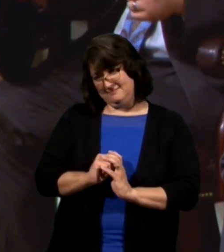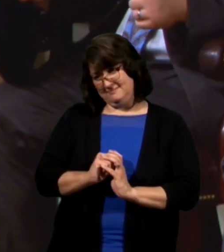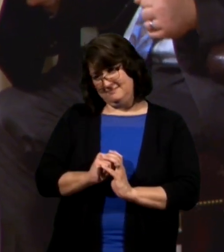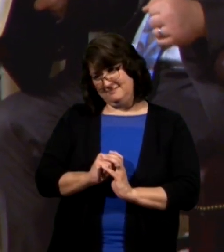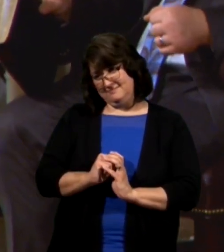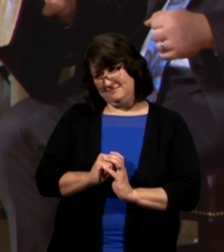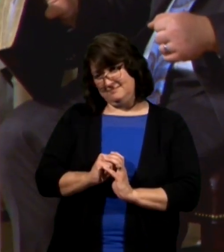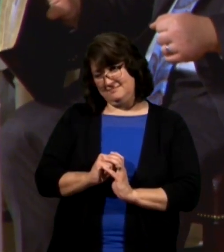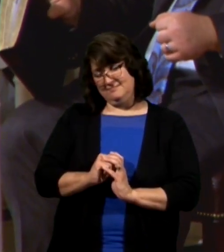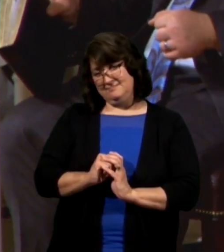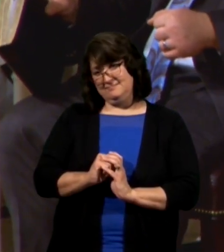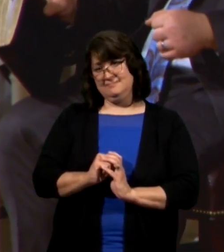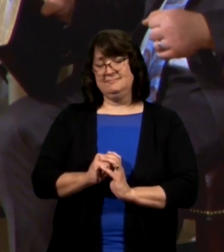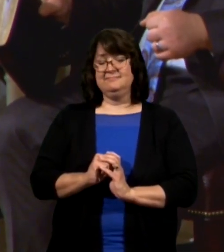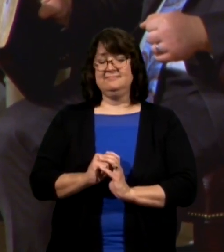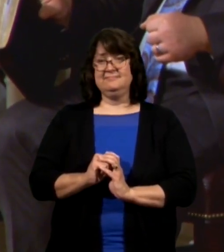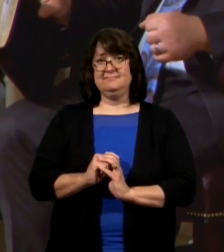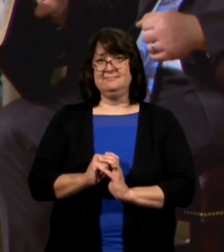Jesus